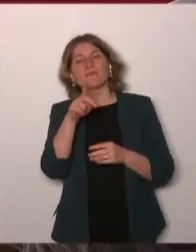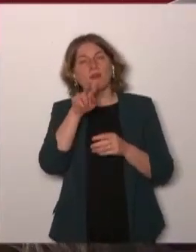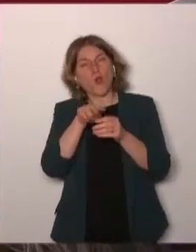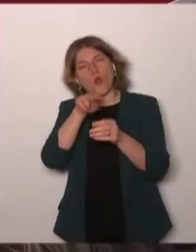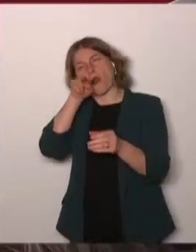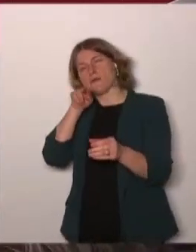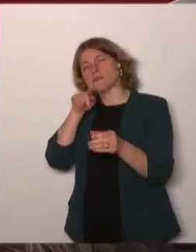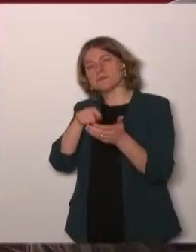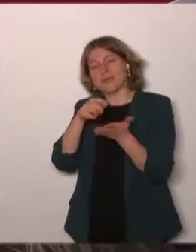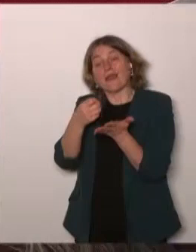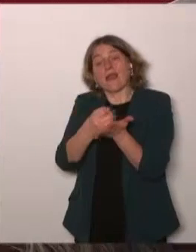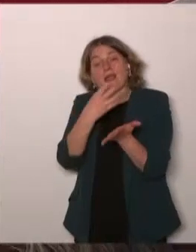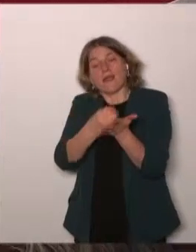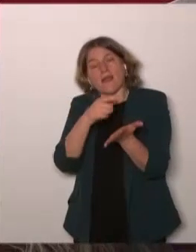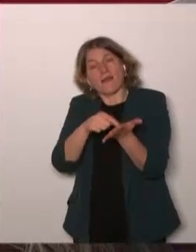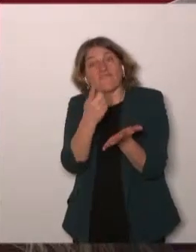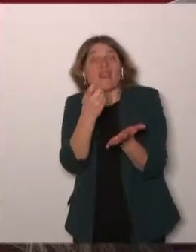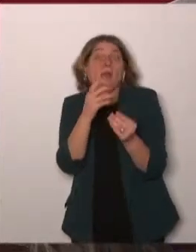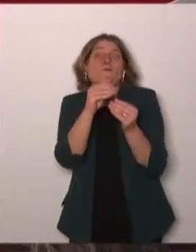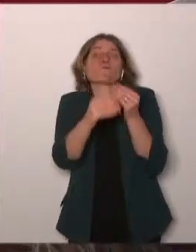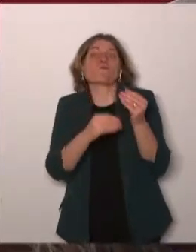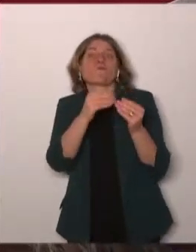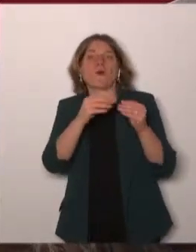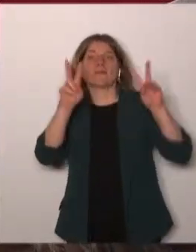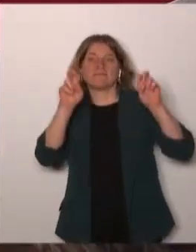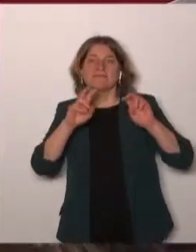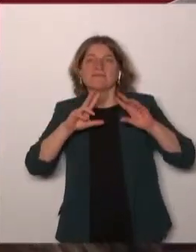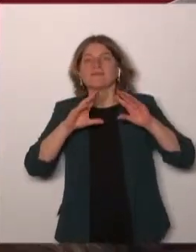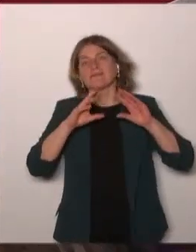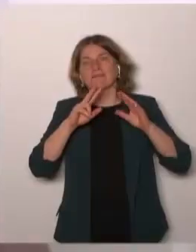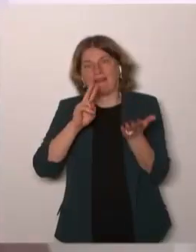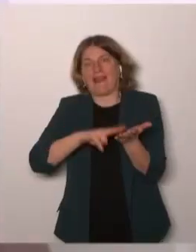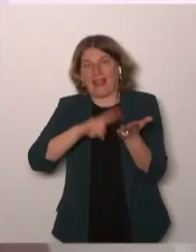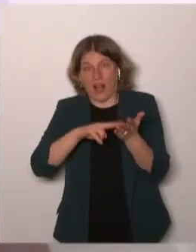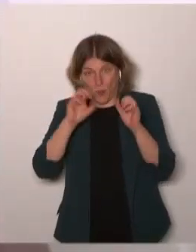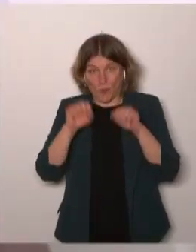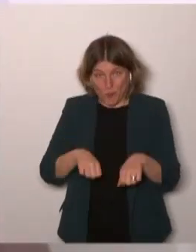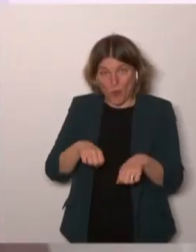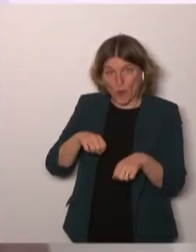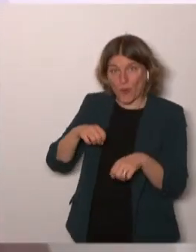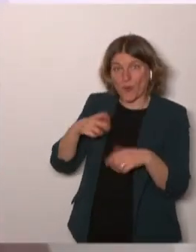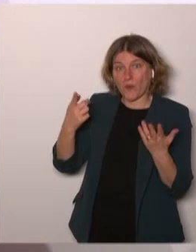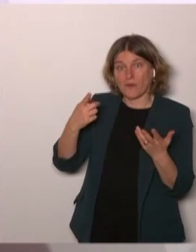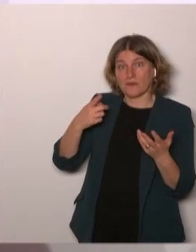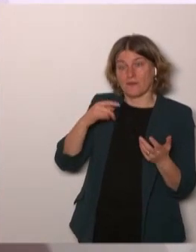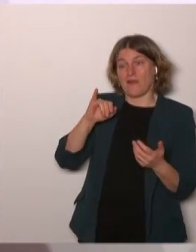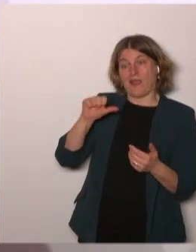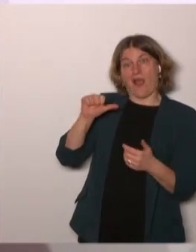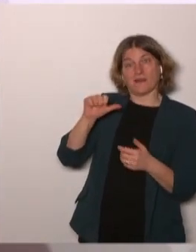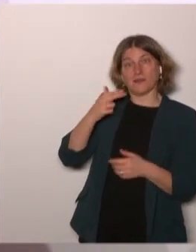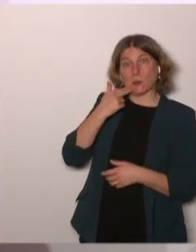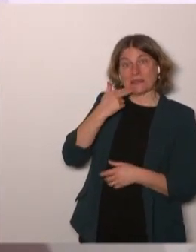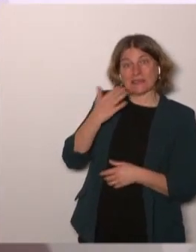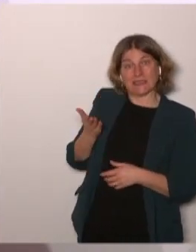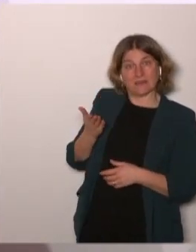data determines results it's possibly one of the route we have that's typically research and research